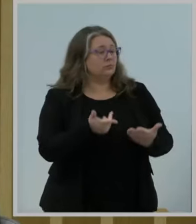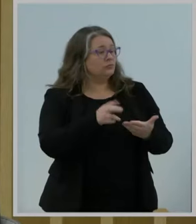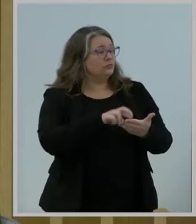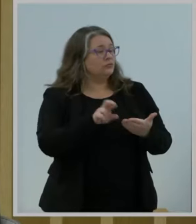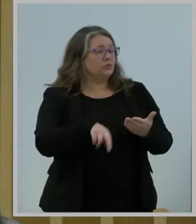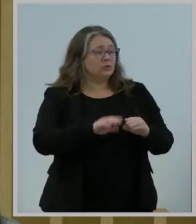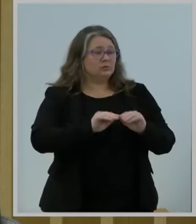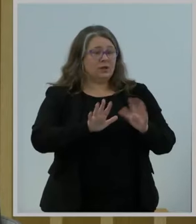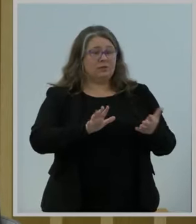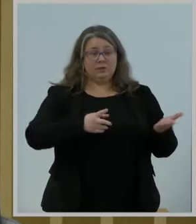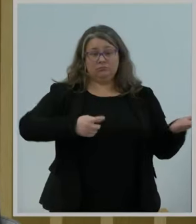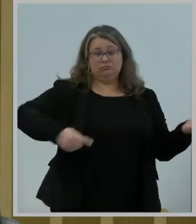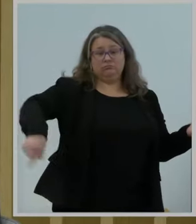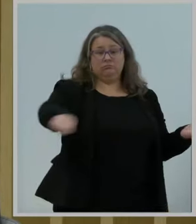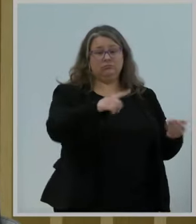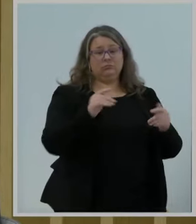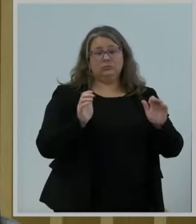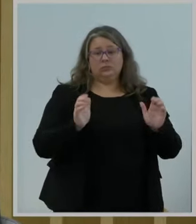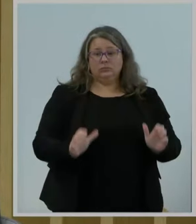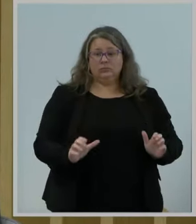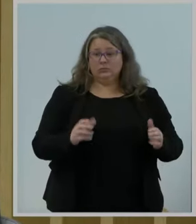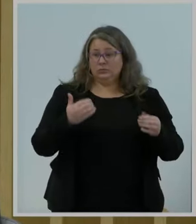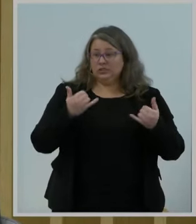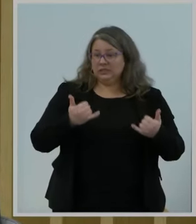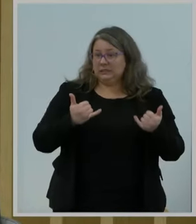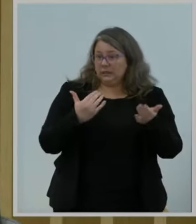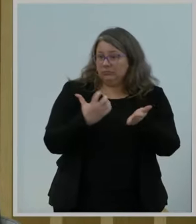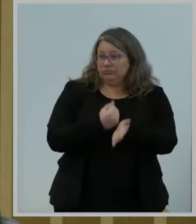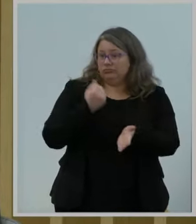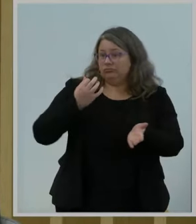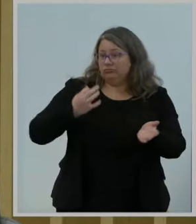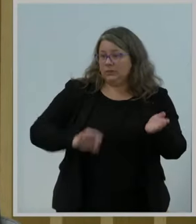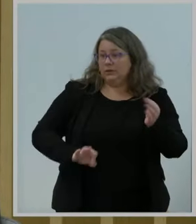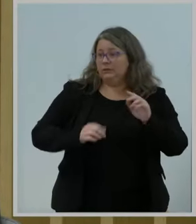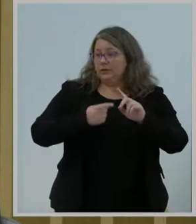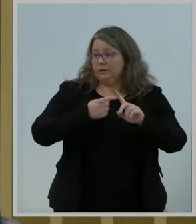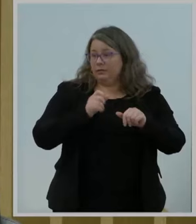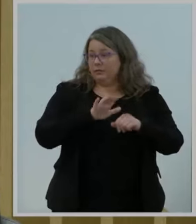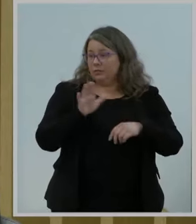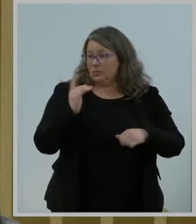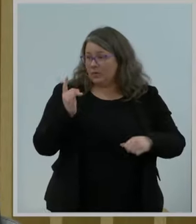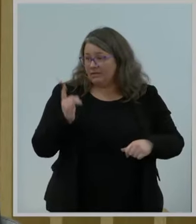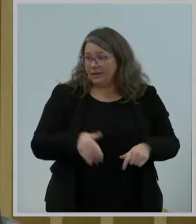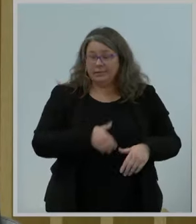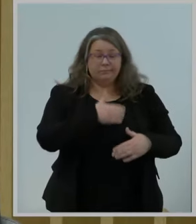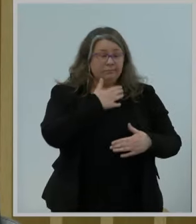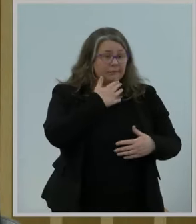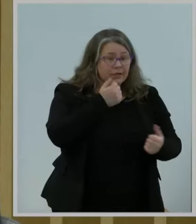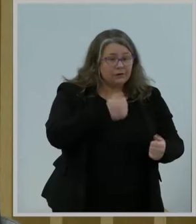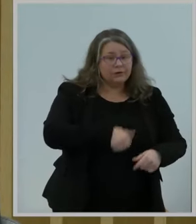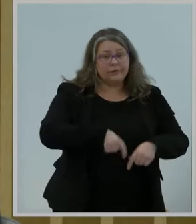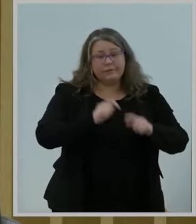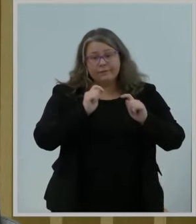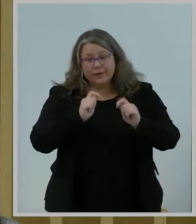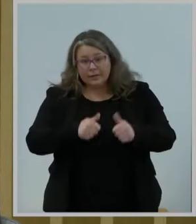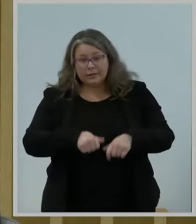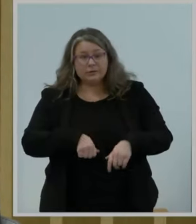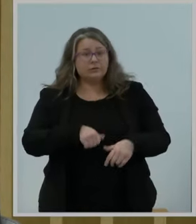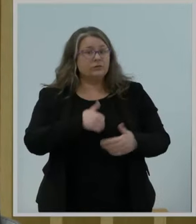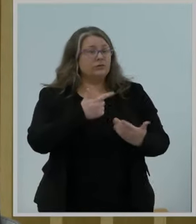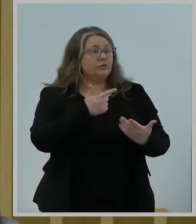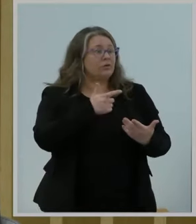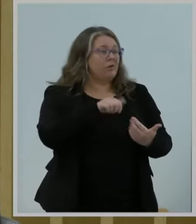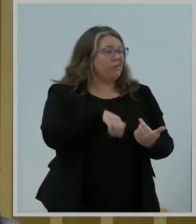are now benefiting from better, faster Wi-Fi, other unlicensed, and 5G services in their home.